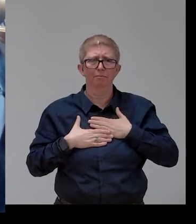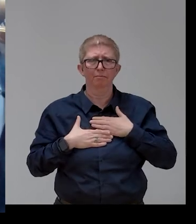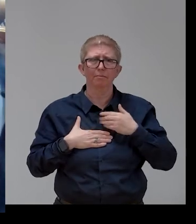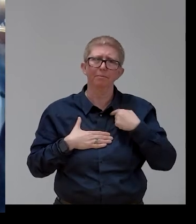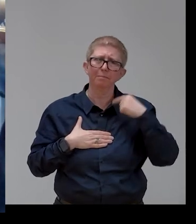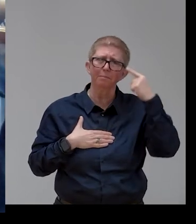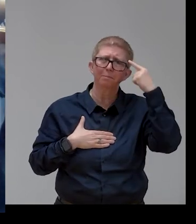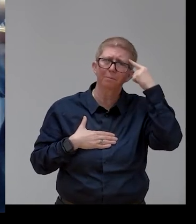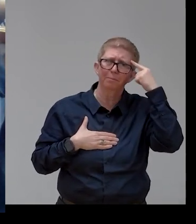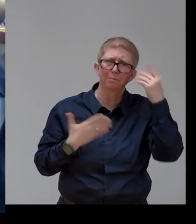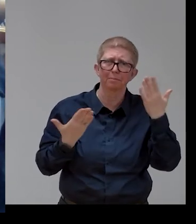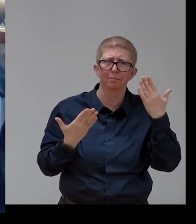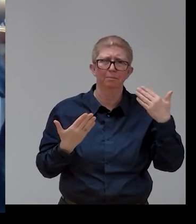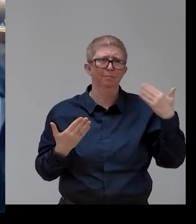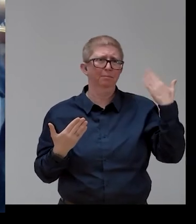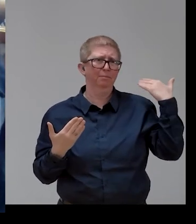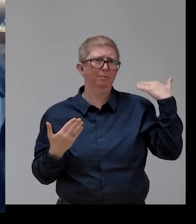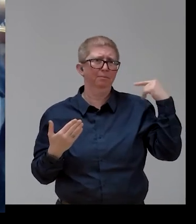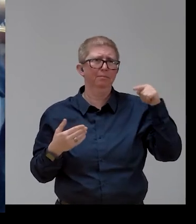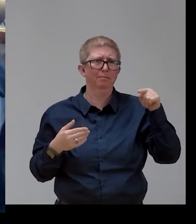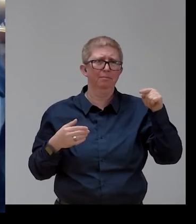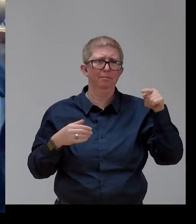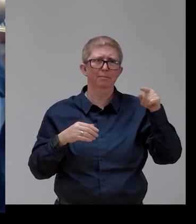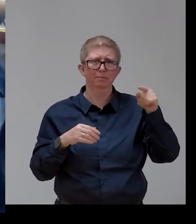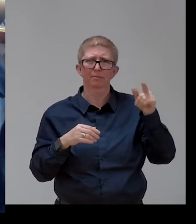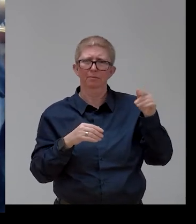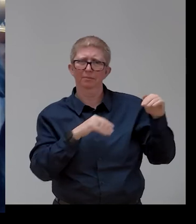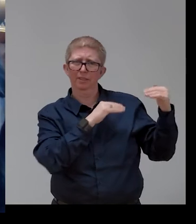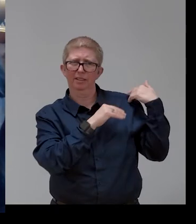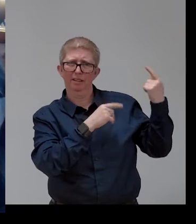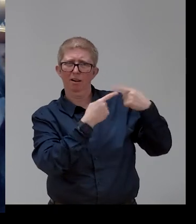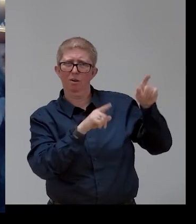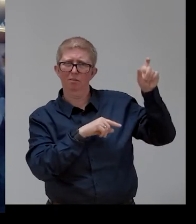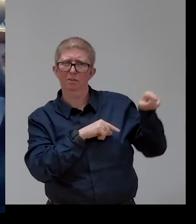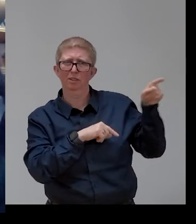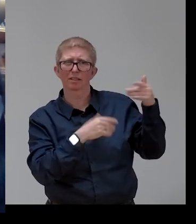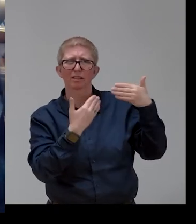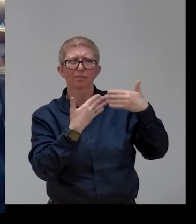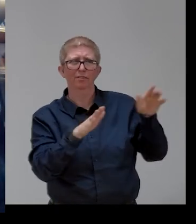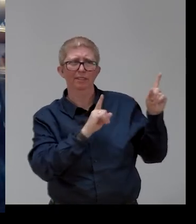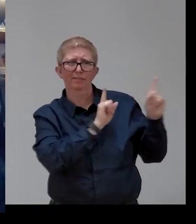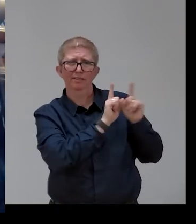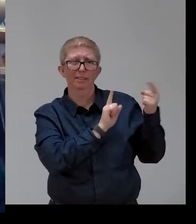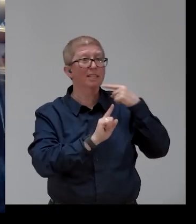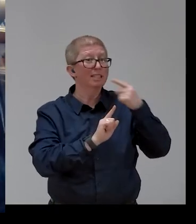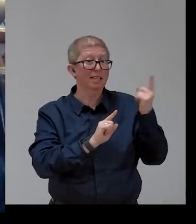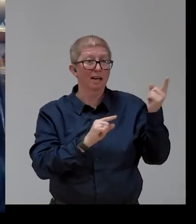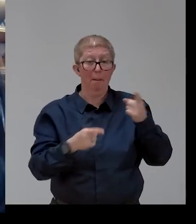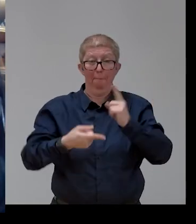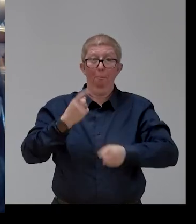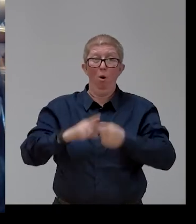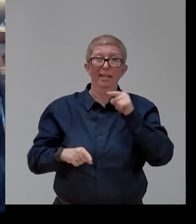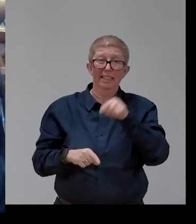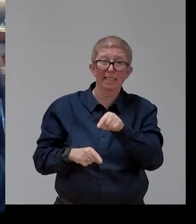Mujica's lesson. They argue that politics is the struggle for